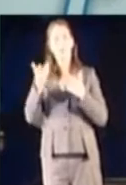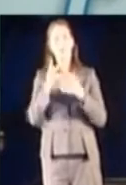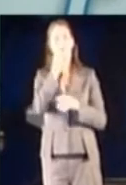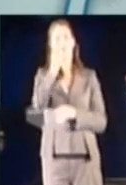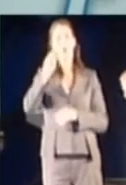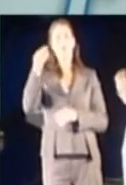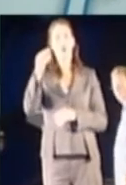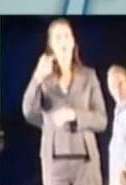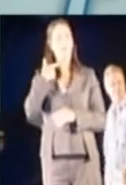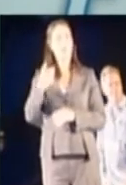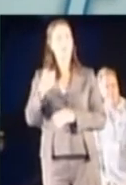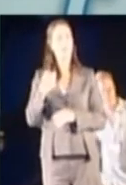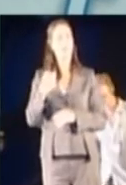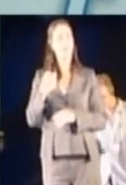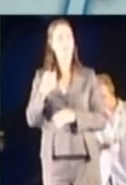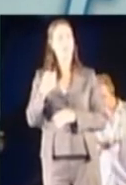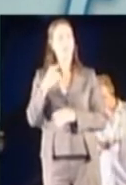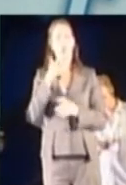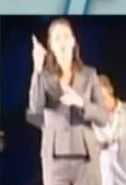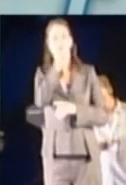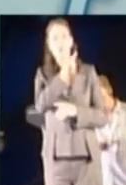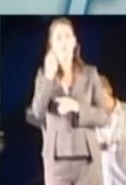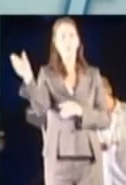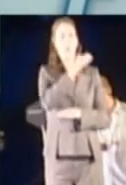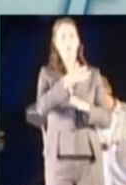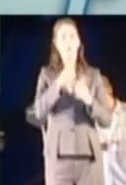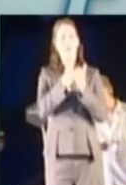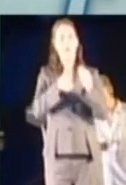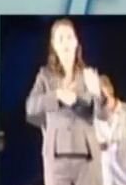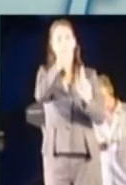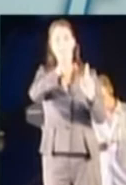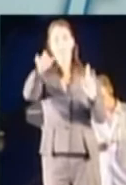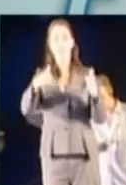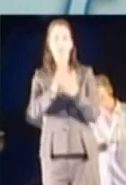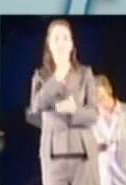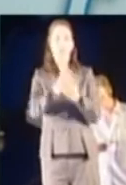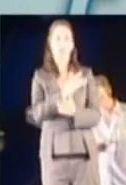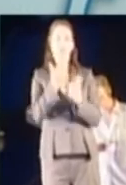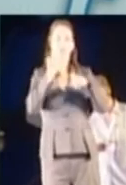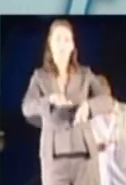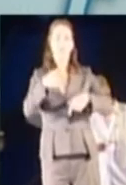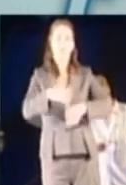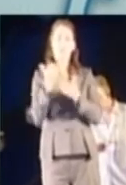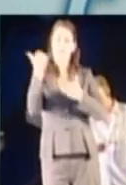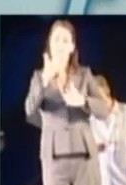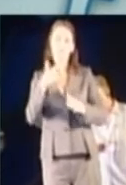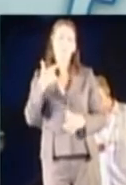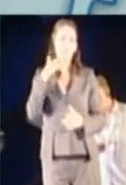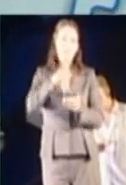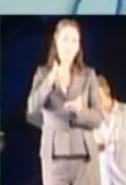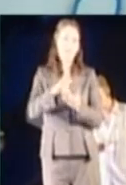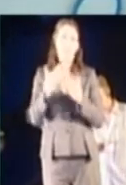in Leicester. Good luck to all the athletes and enjoy your stay in our great city. Thank you.